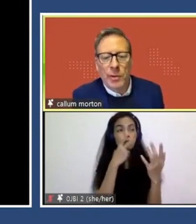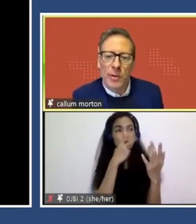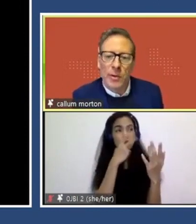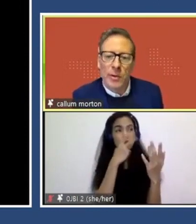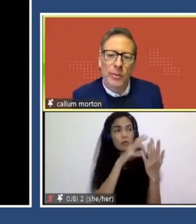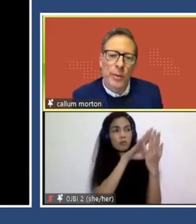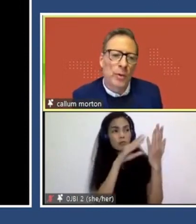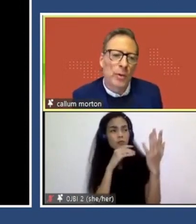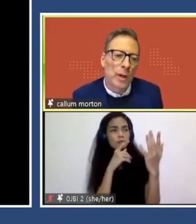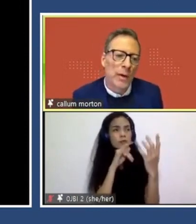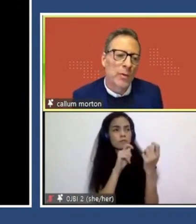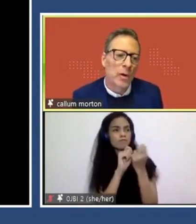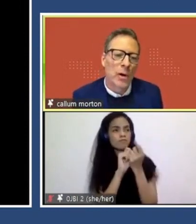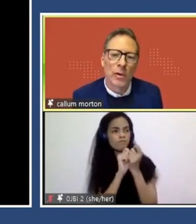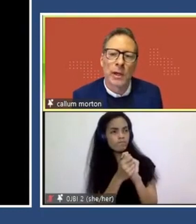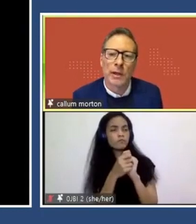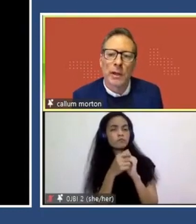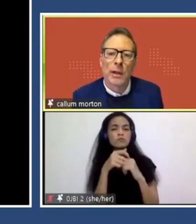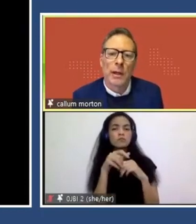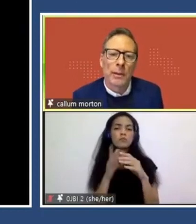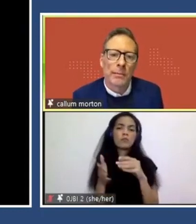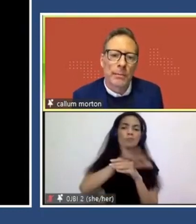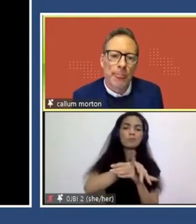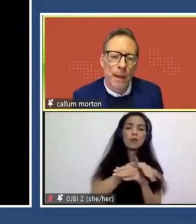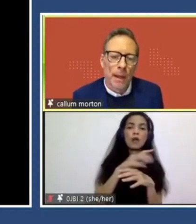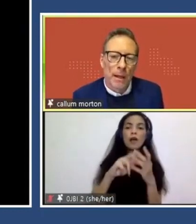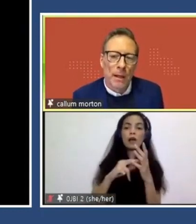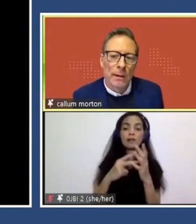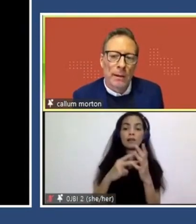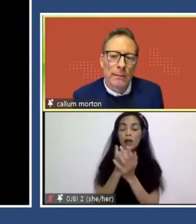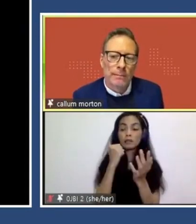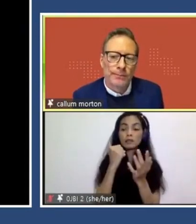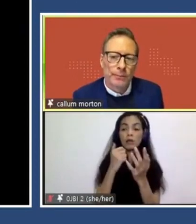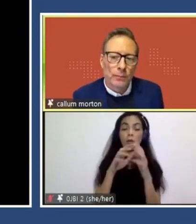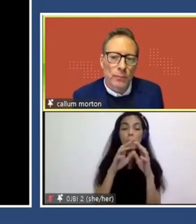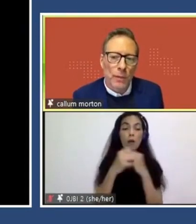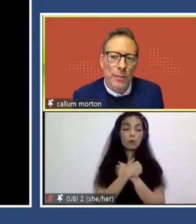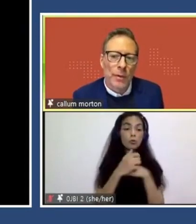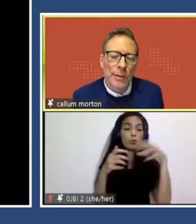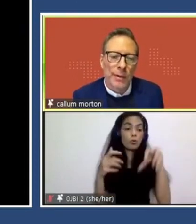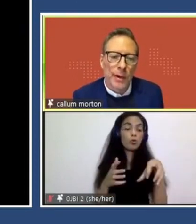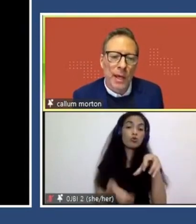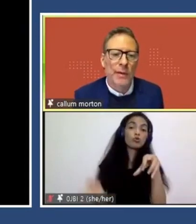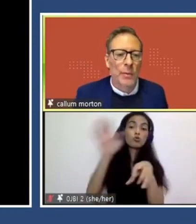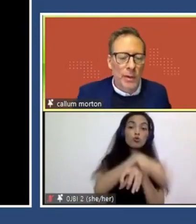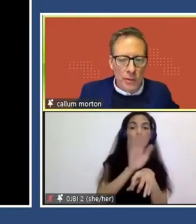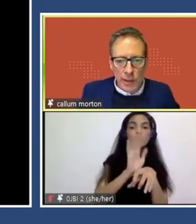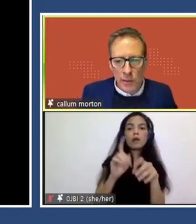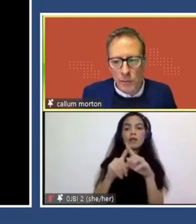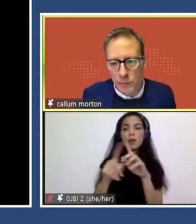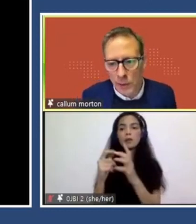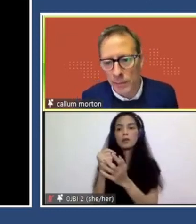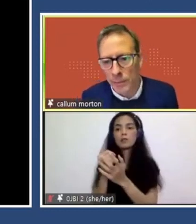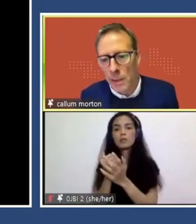was on a dock. So we couldn't pour actual concrete, um, um, because they'd be too heavy. So